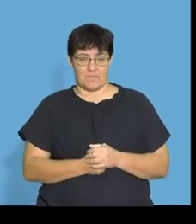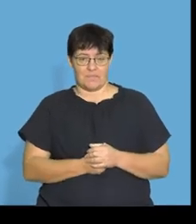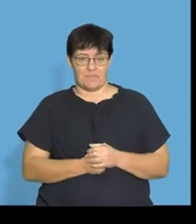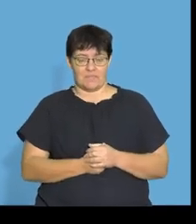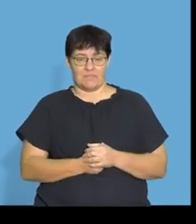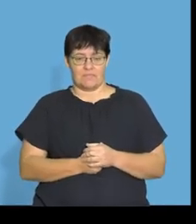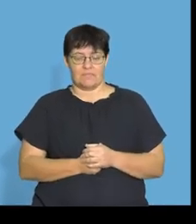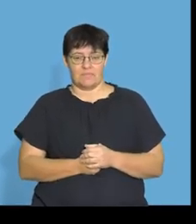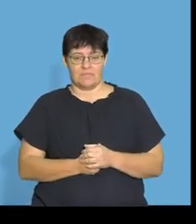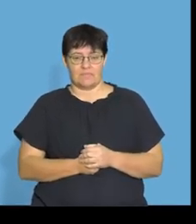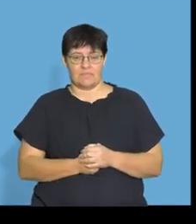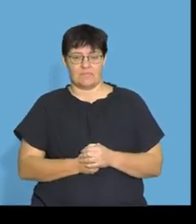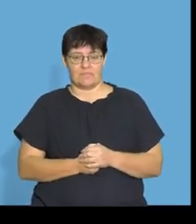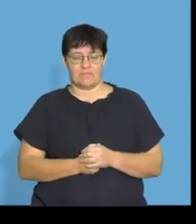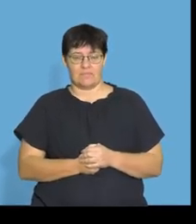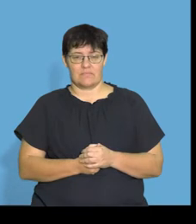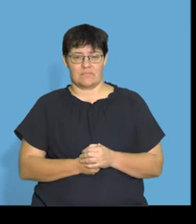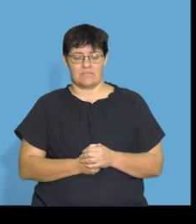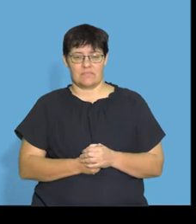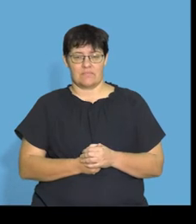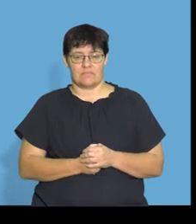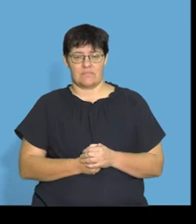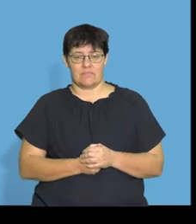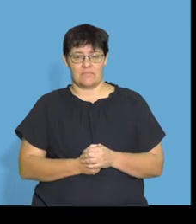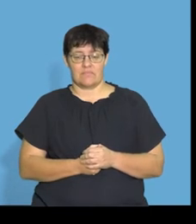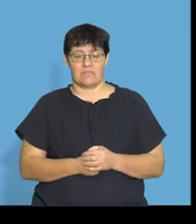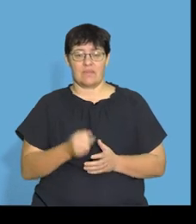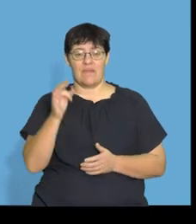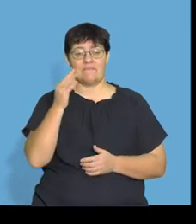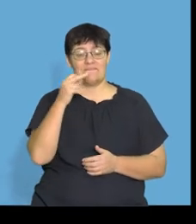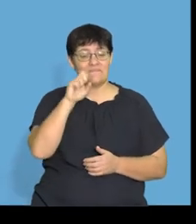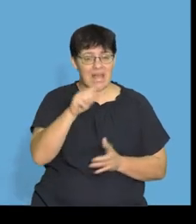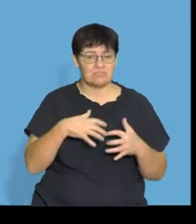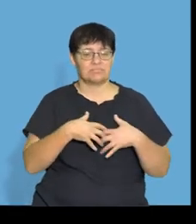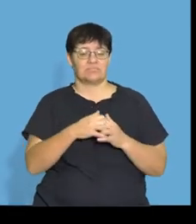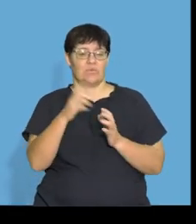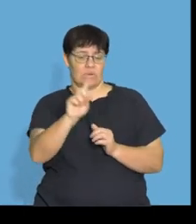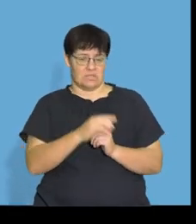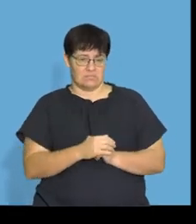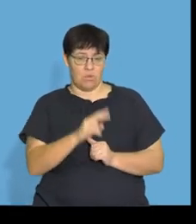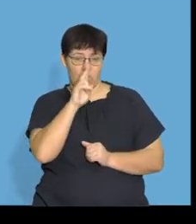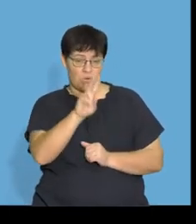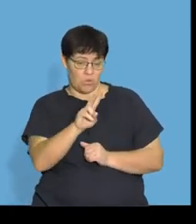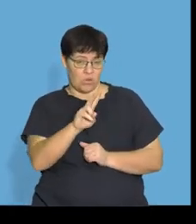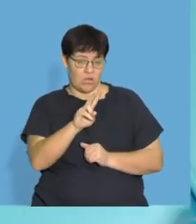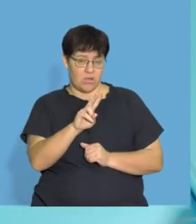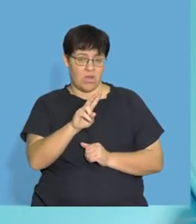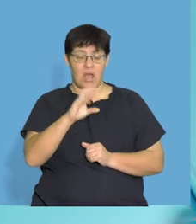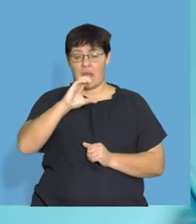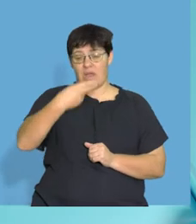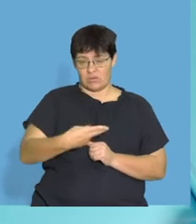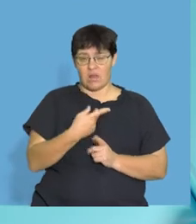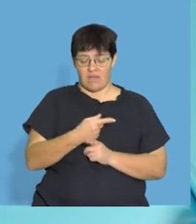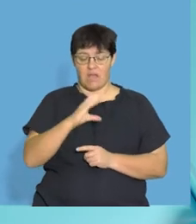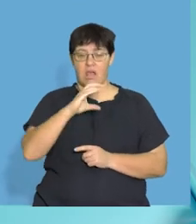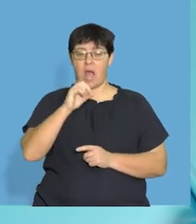Okay. So let us start at looking at what a fat is made of. When we look to carbohydrates, we saw they're